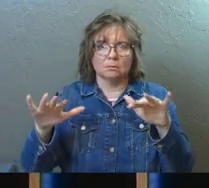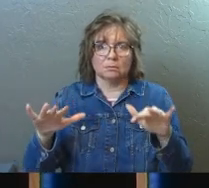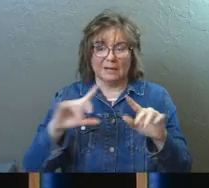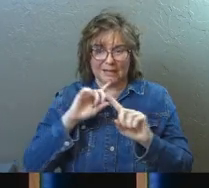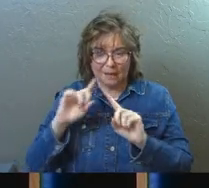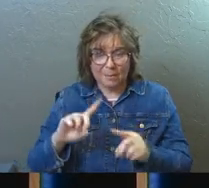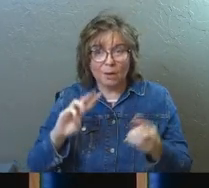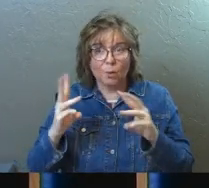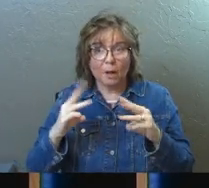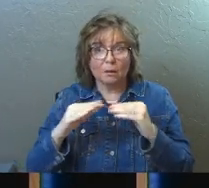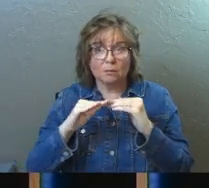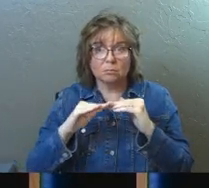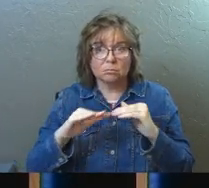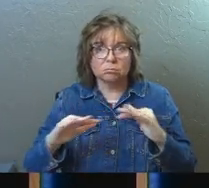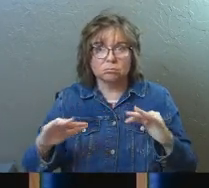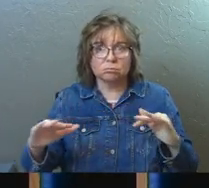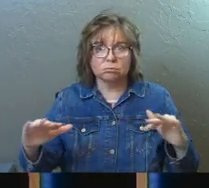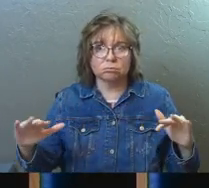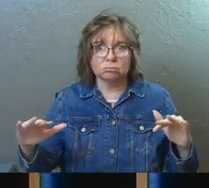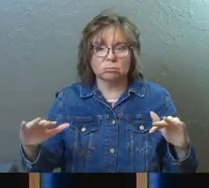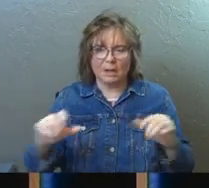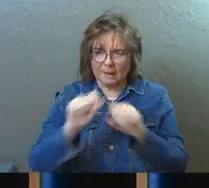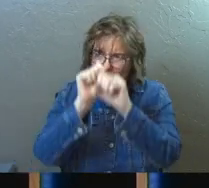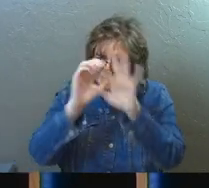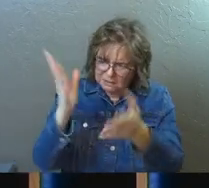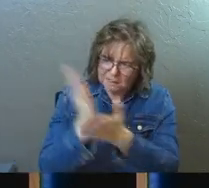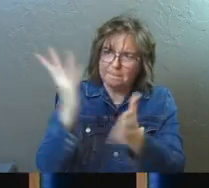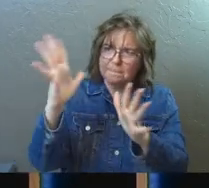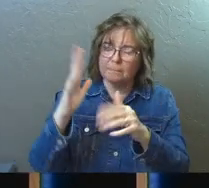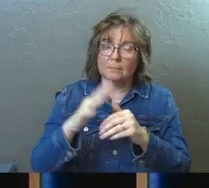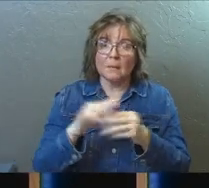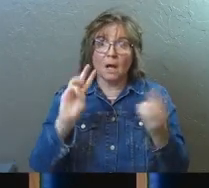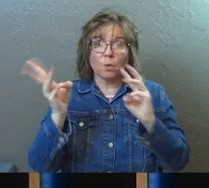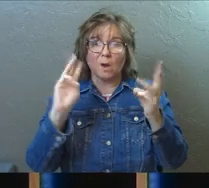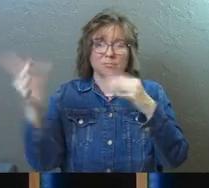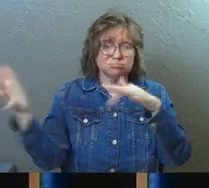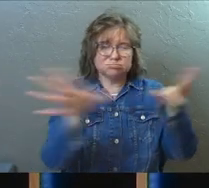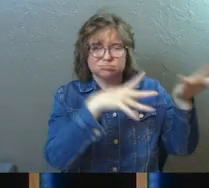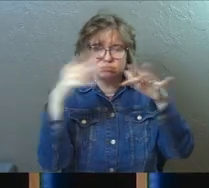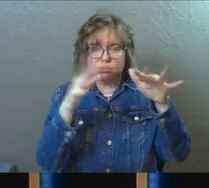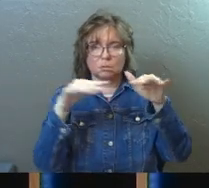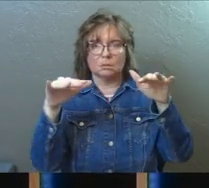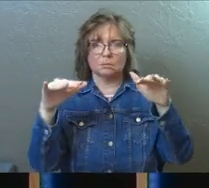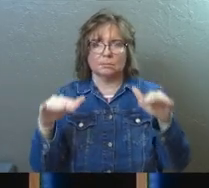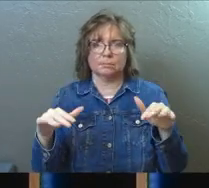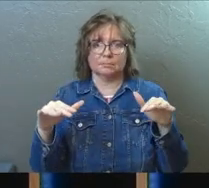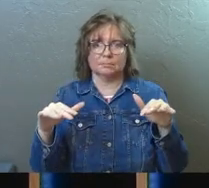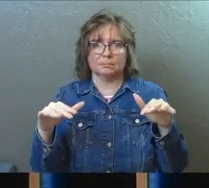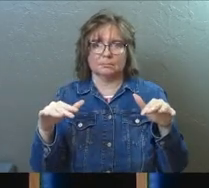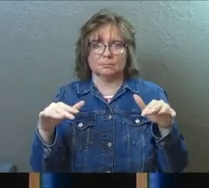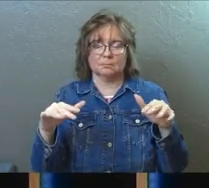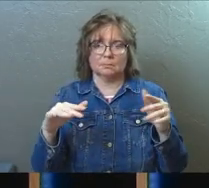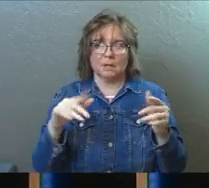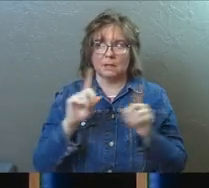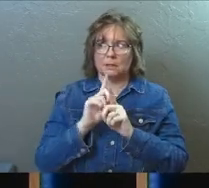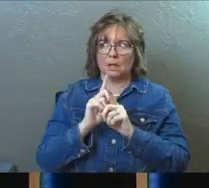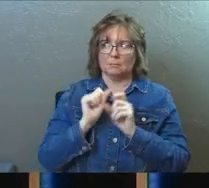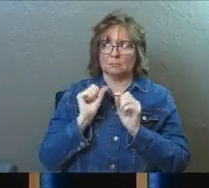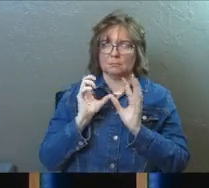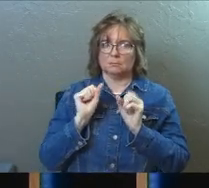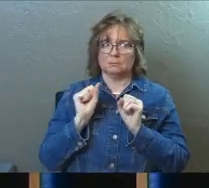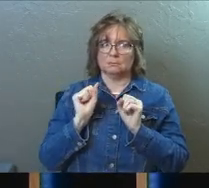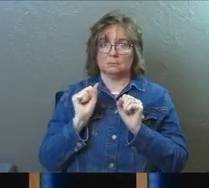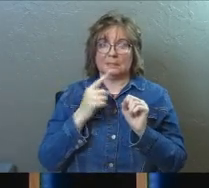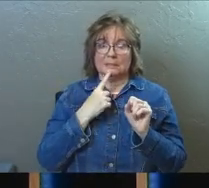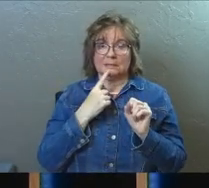And commanded the weather, peace be still. And the weather instantly changed. And the disciples say in Mark